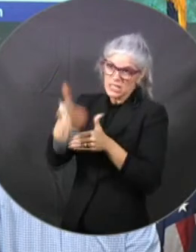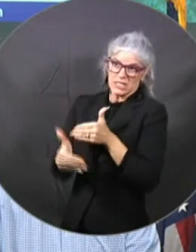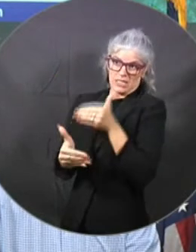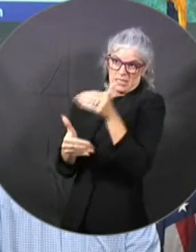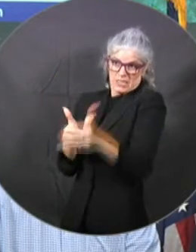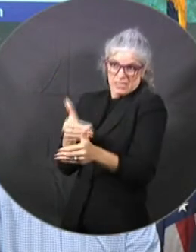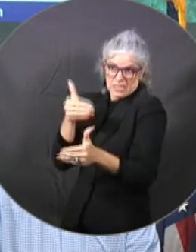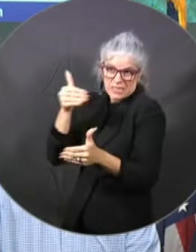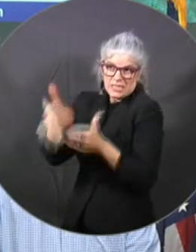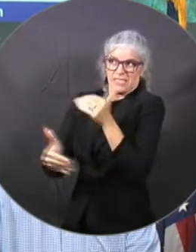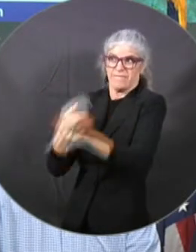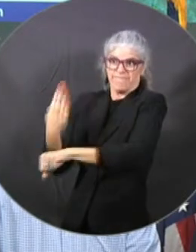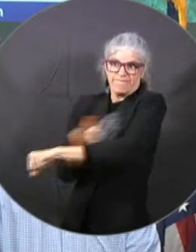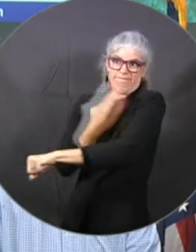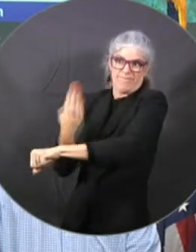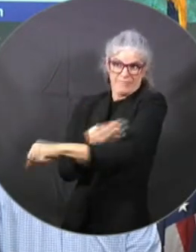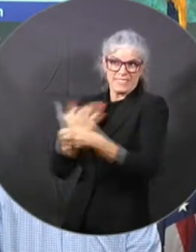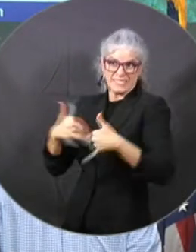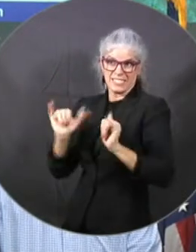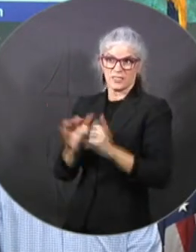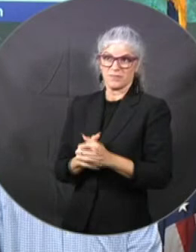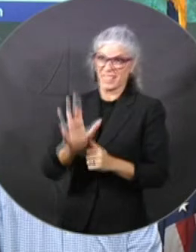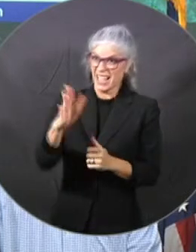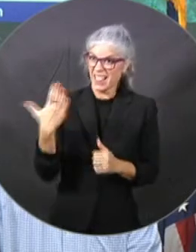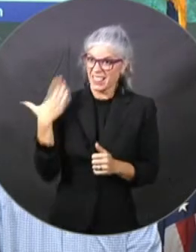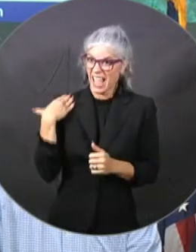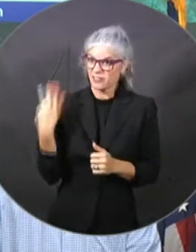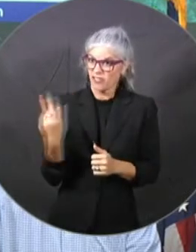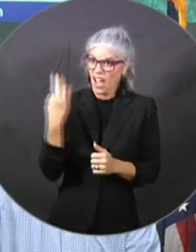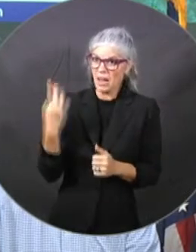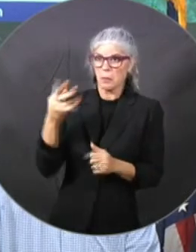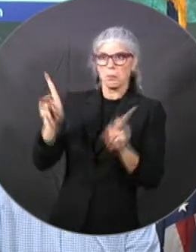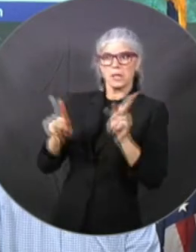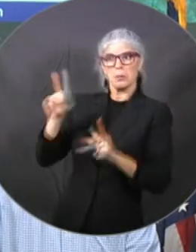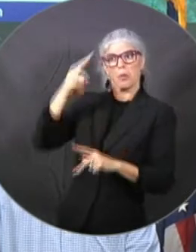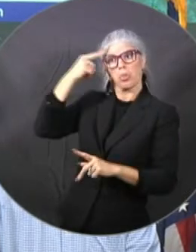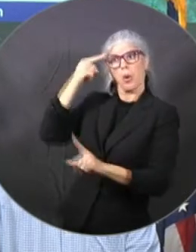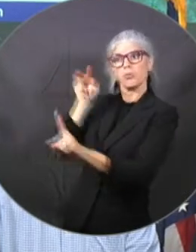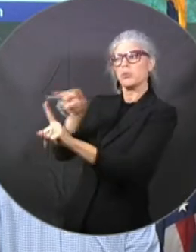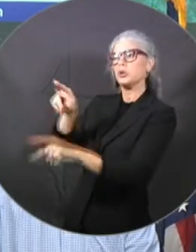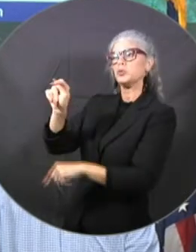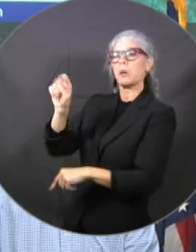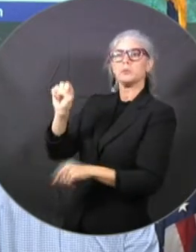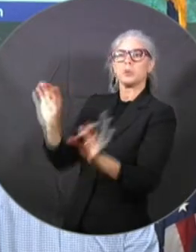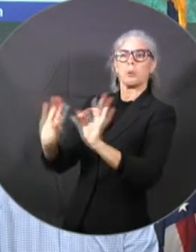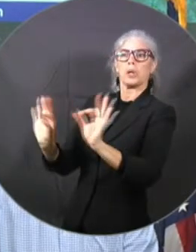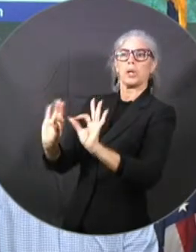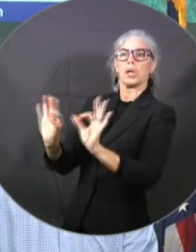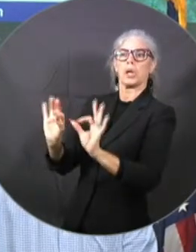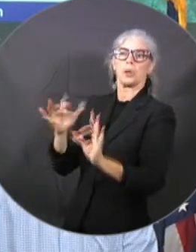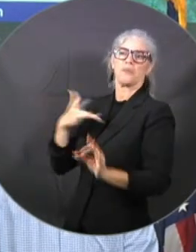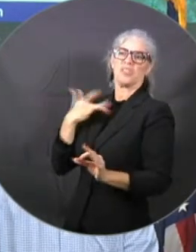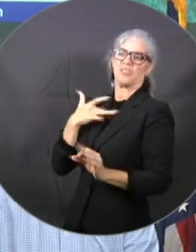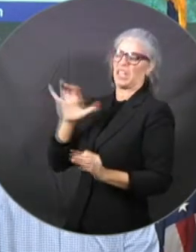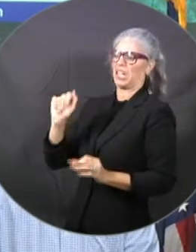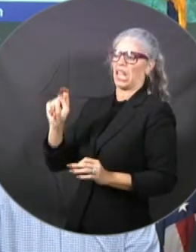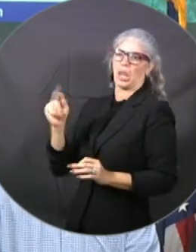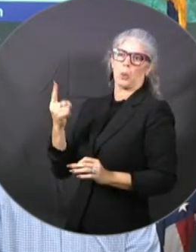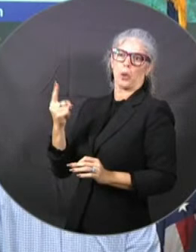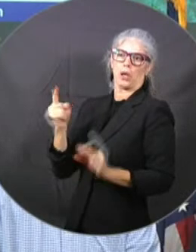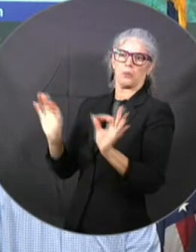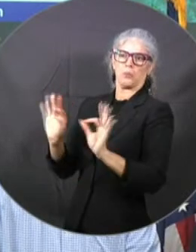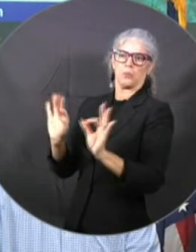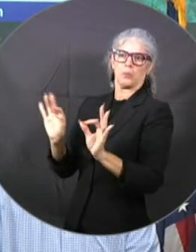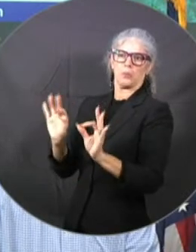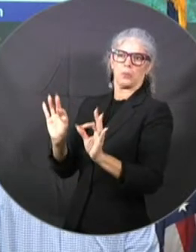Friday, most of the people were saying it'd be a tropical storm, maybe inch into a Cat 1. And every single update has intensified